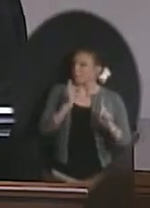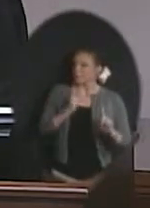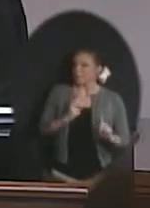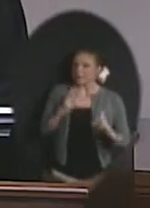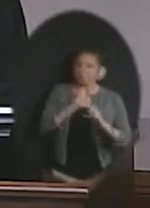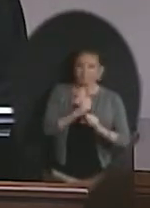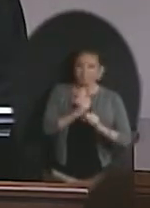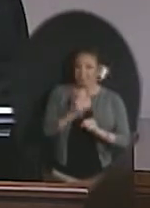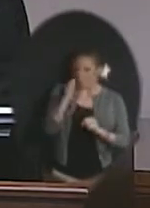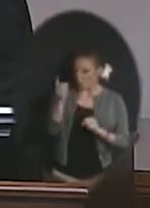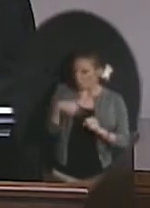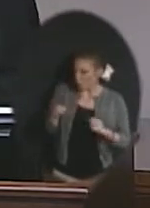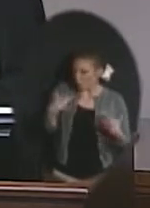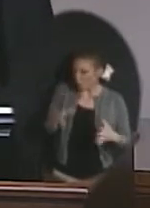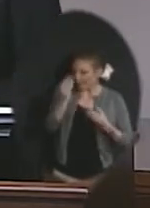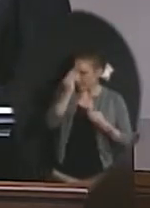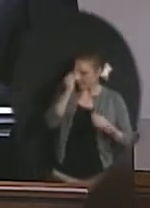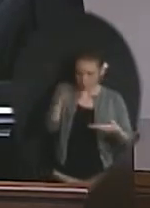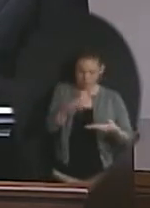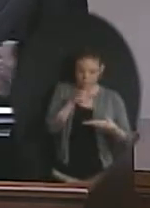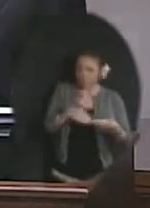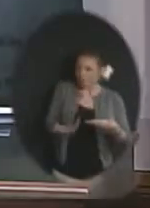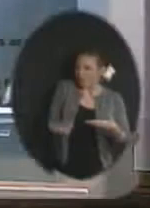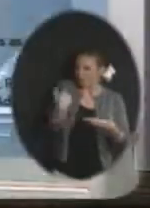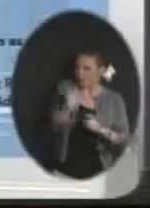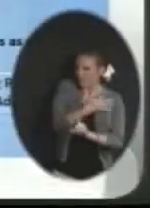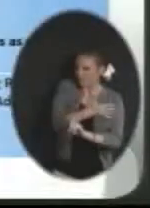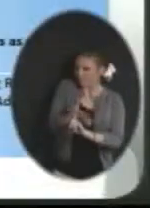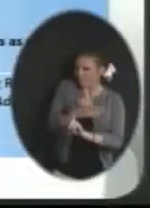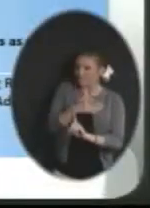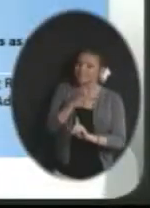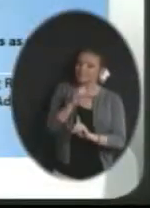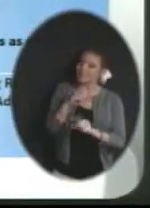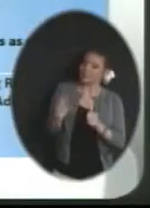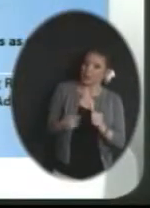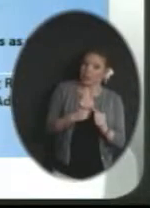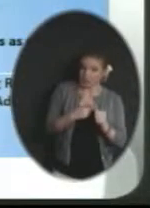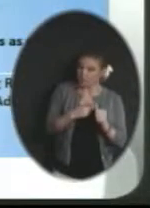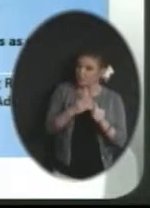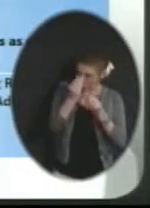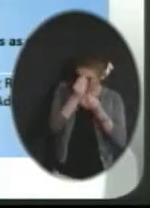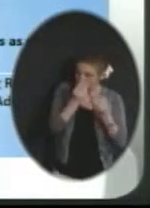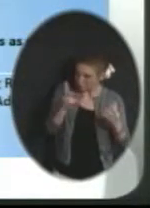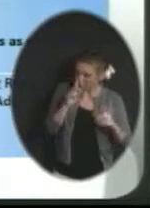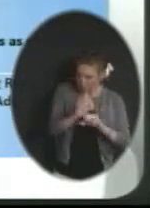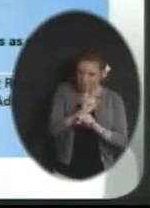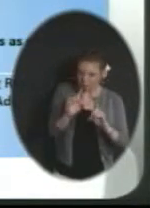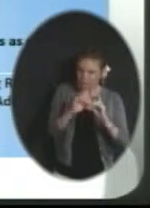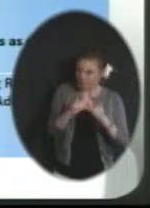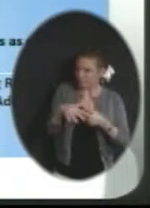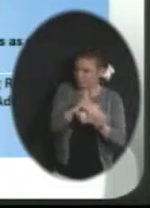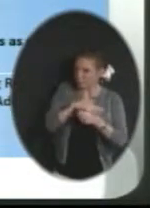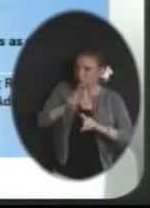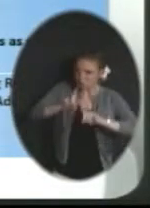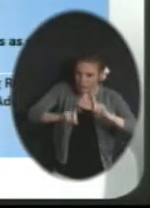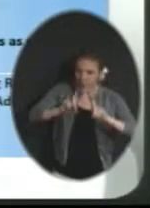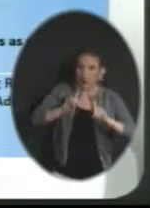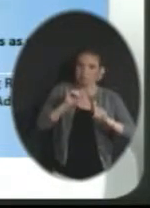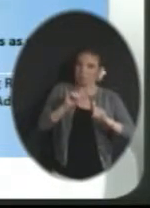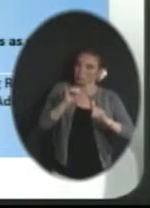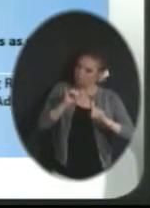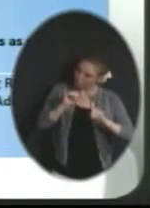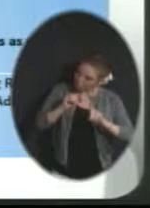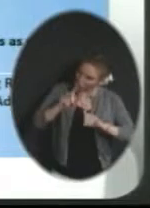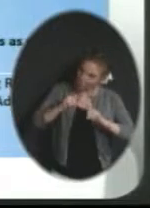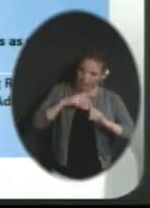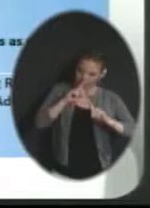this information previously. The first one is first to remind us that we do do district surveys, and we gain a lot of input,